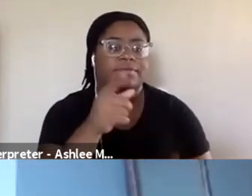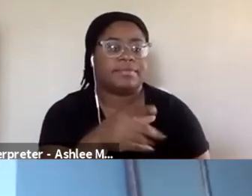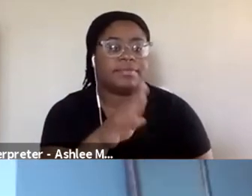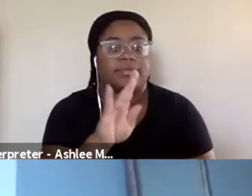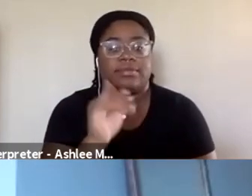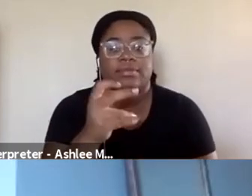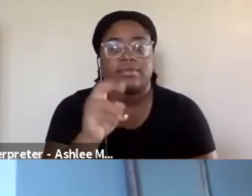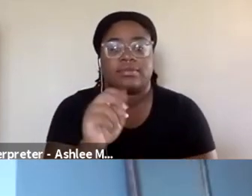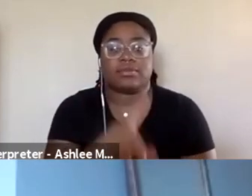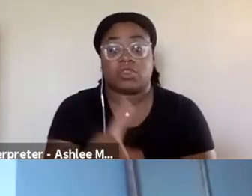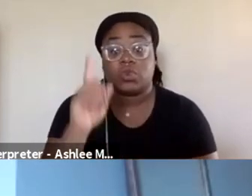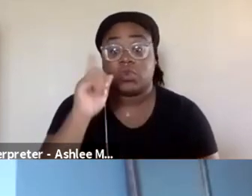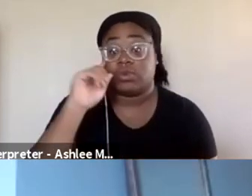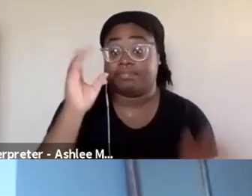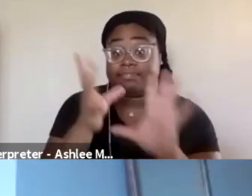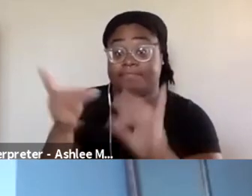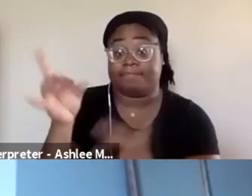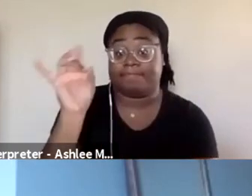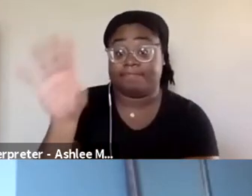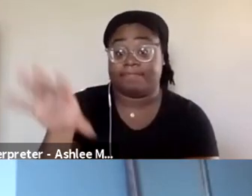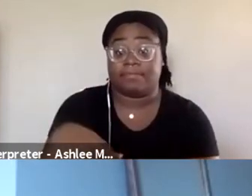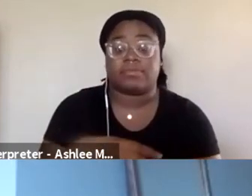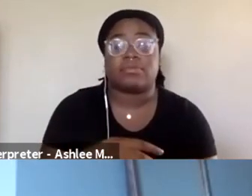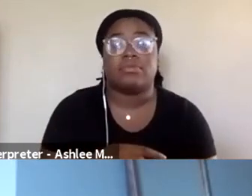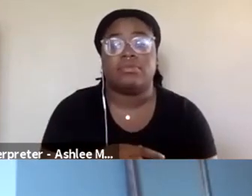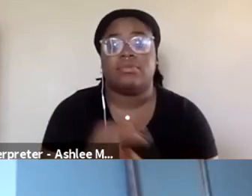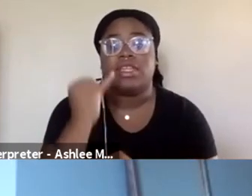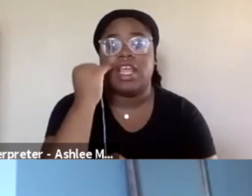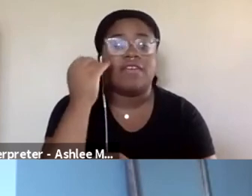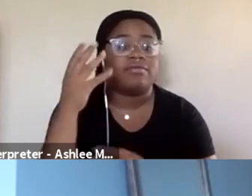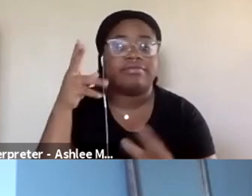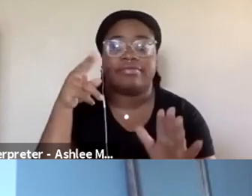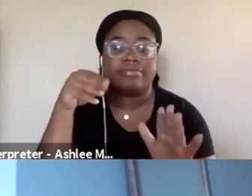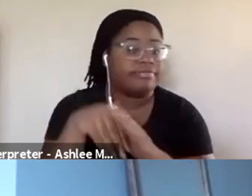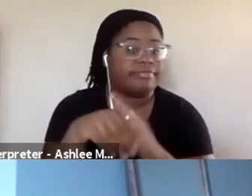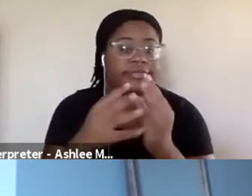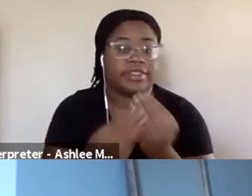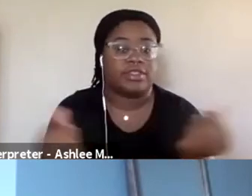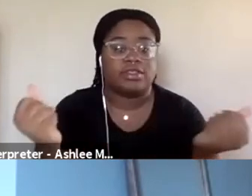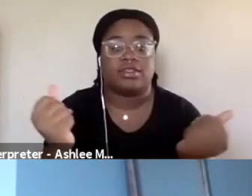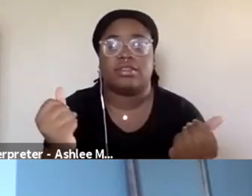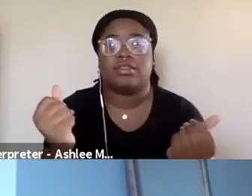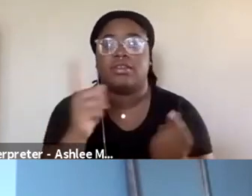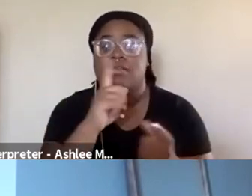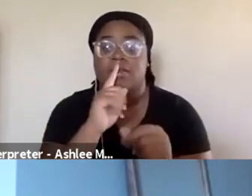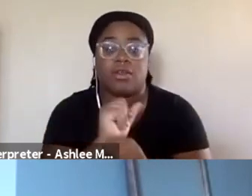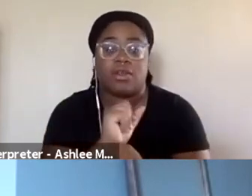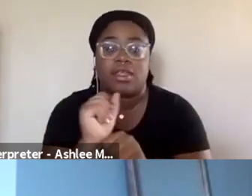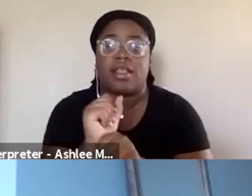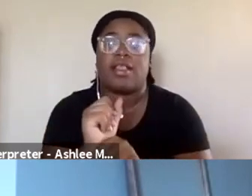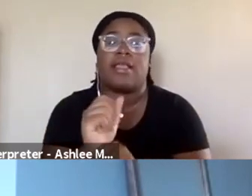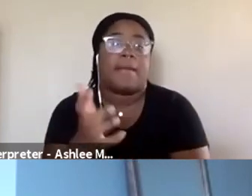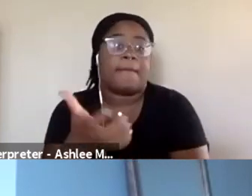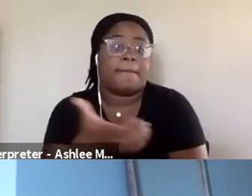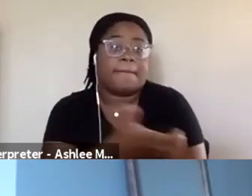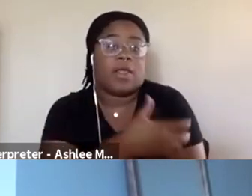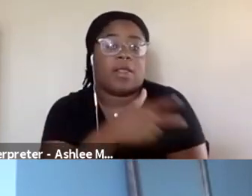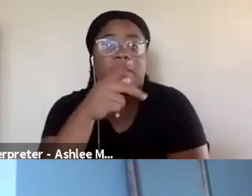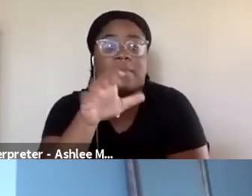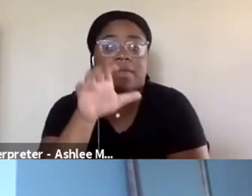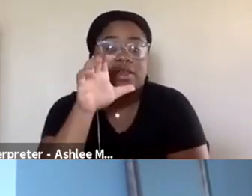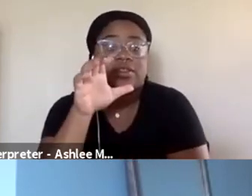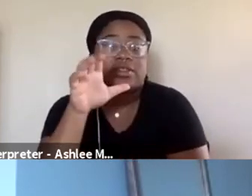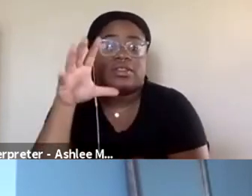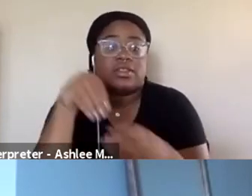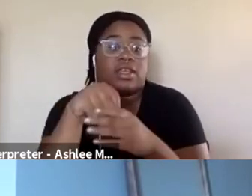have one thought about this. If we're jumping straight to solutions, it is literally empower the people of color and minorities